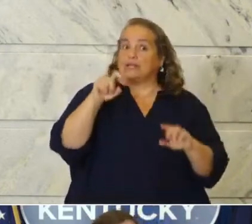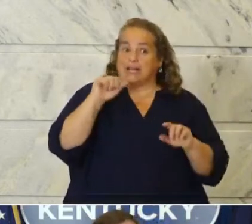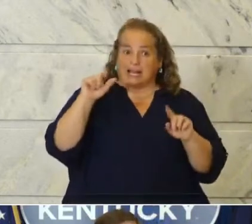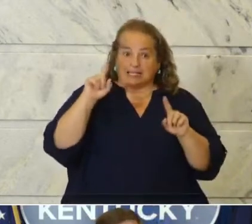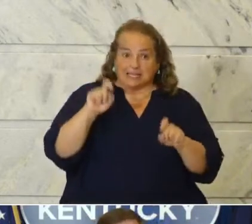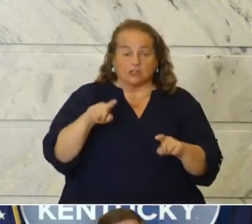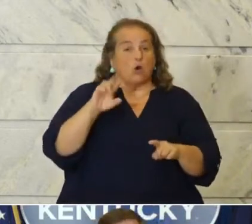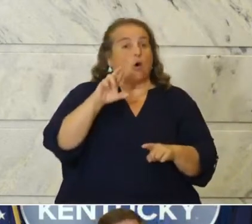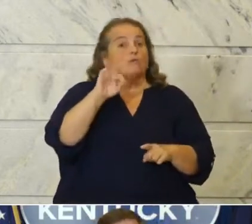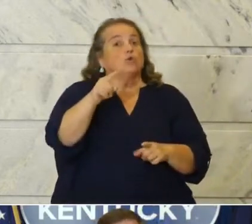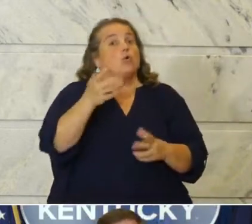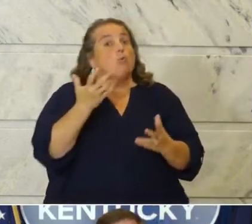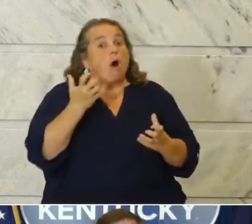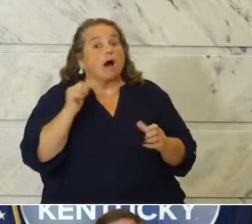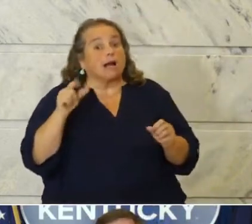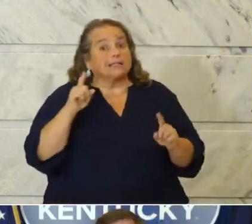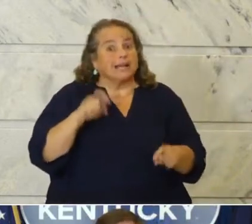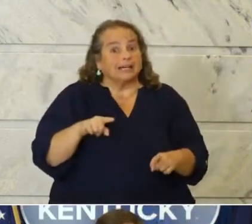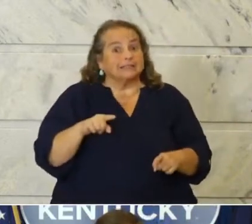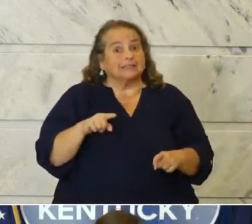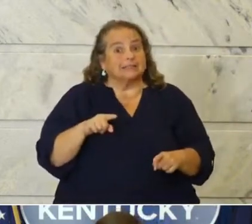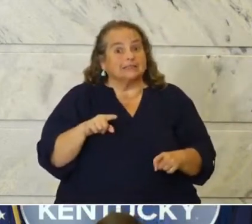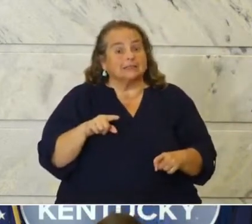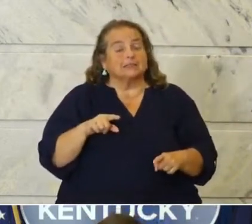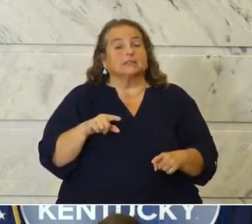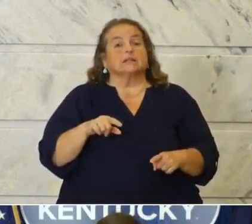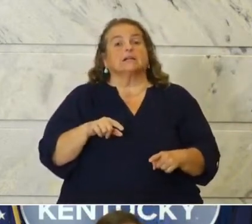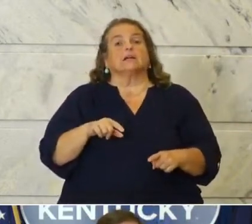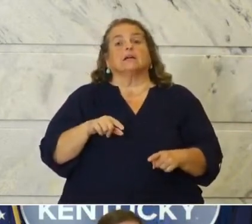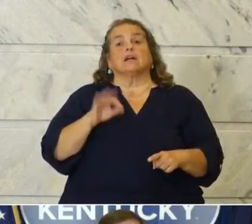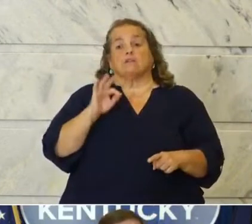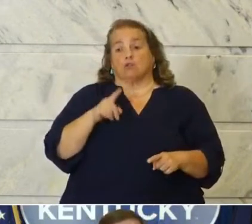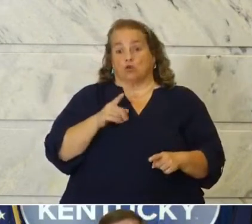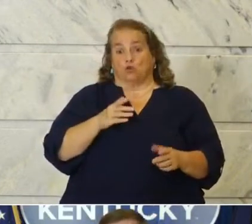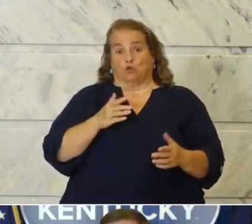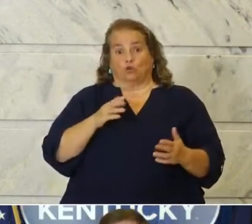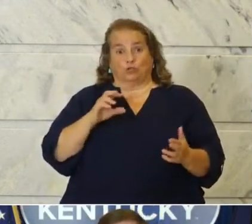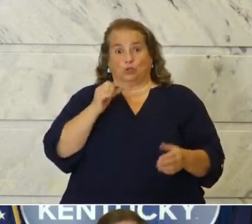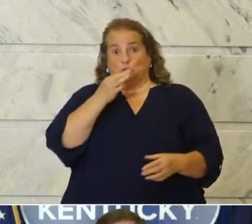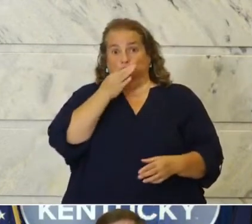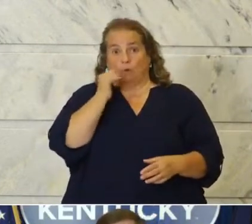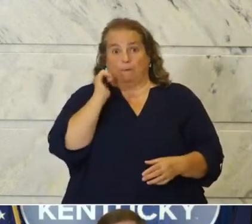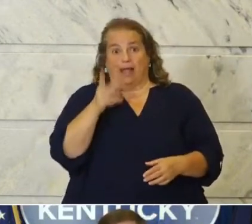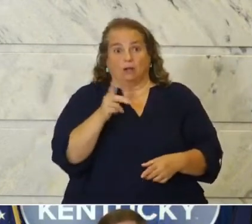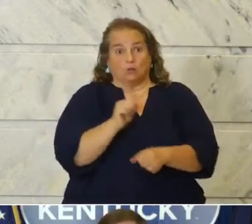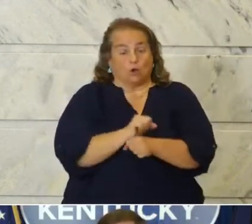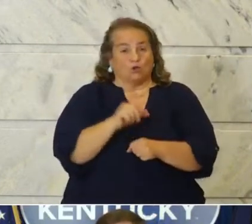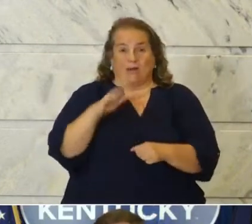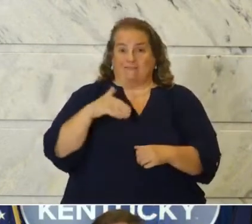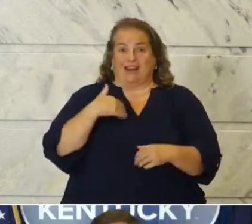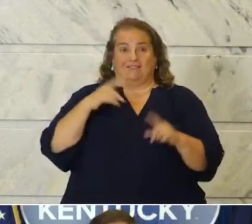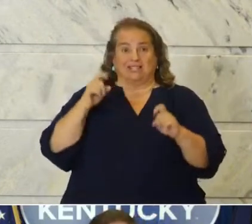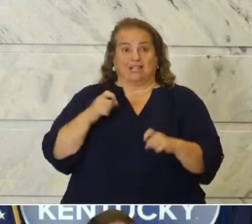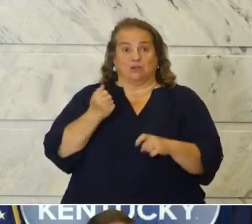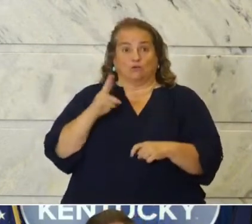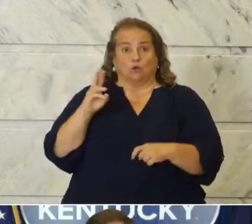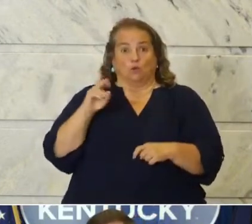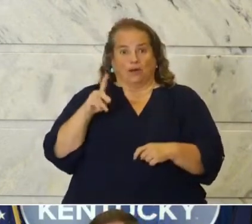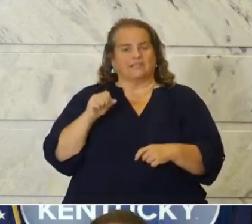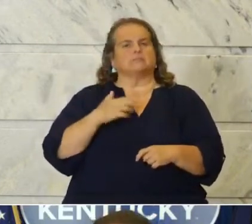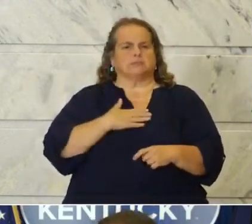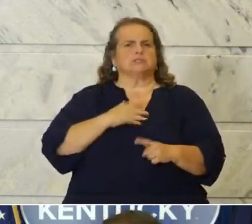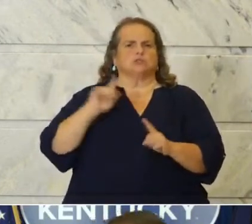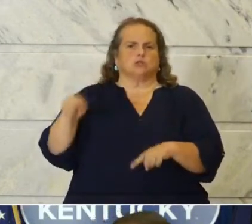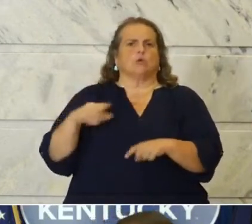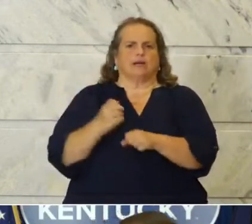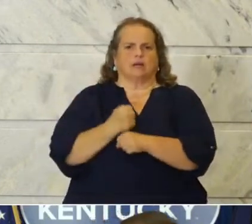test or if you want to test if if you're about to go back to work. If you haven't had a test in a couple weeks, please go get